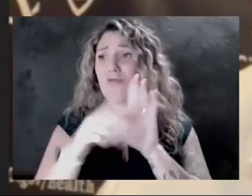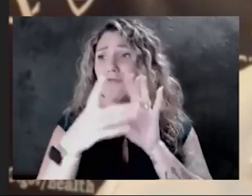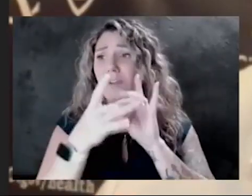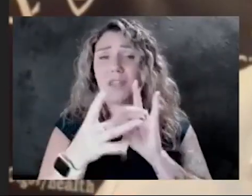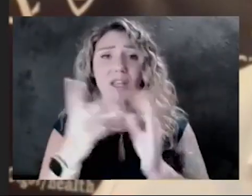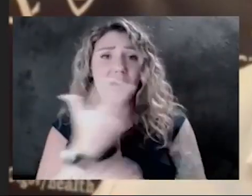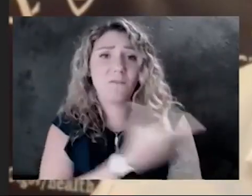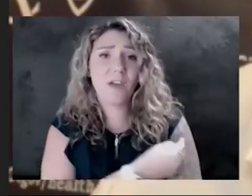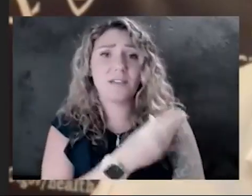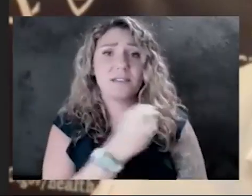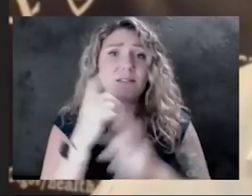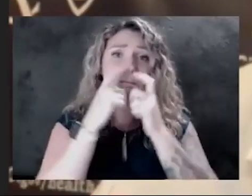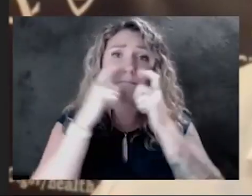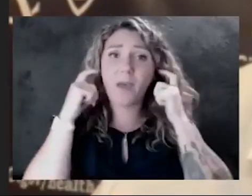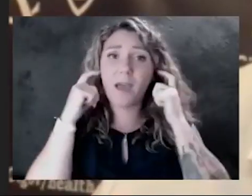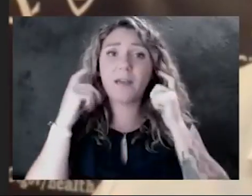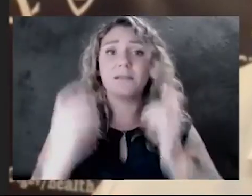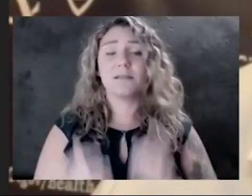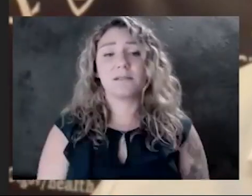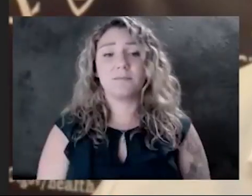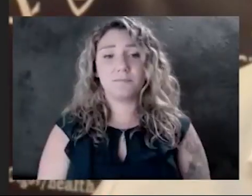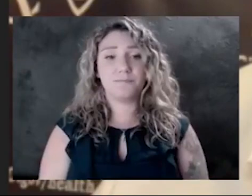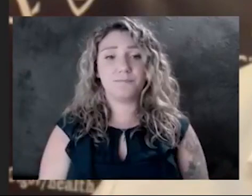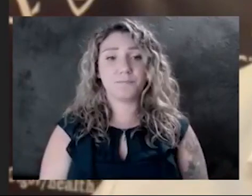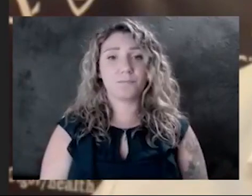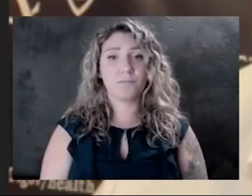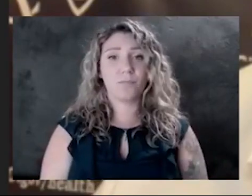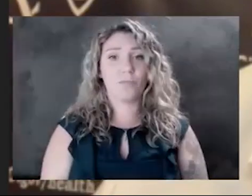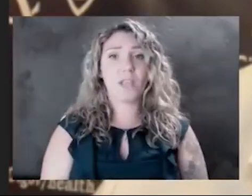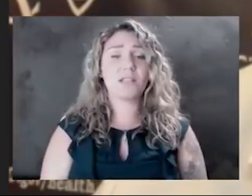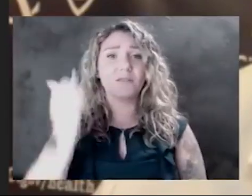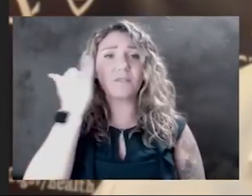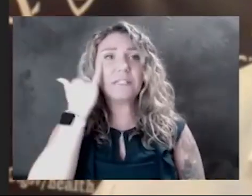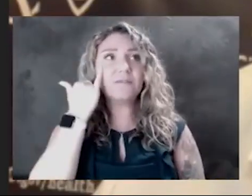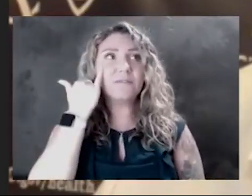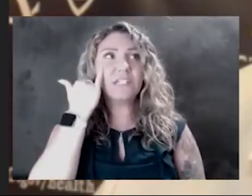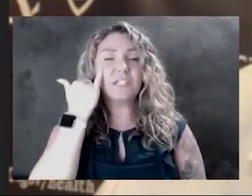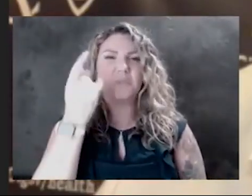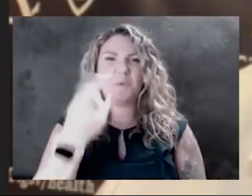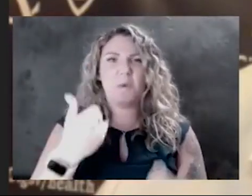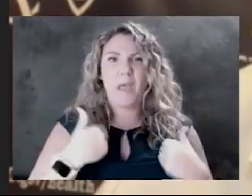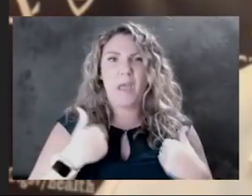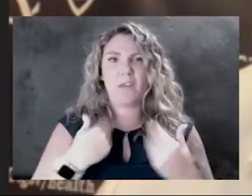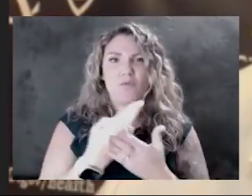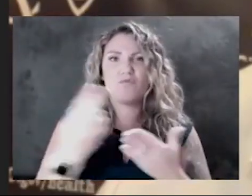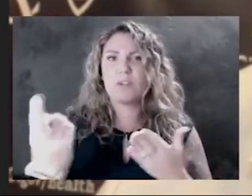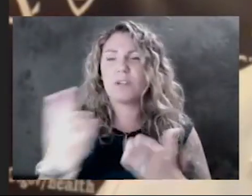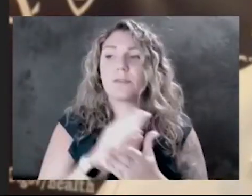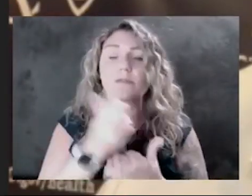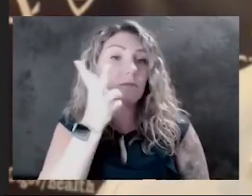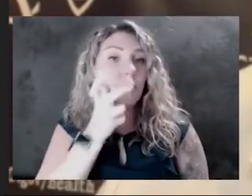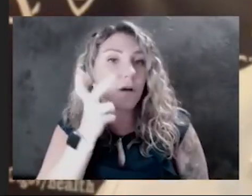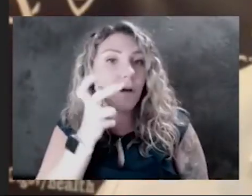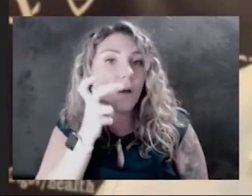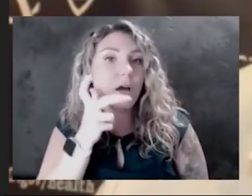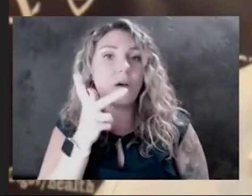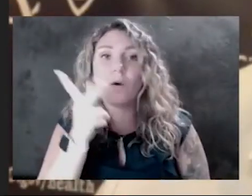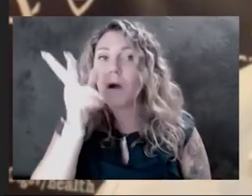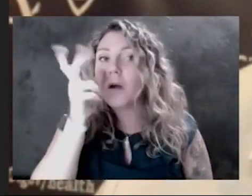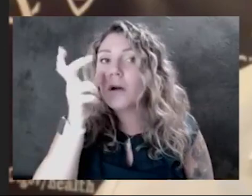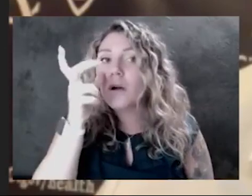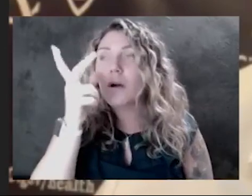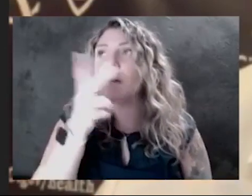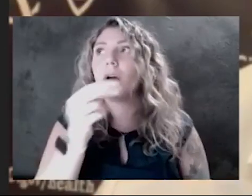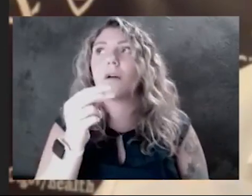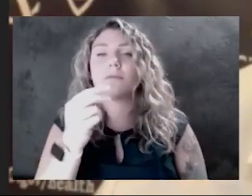masks. And so if you're listening to a source that is saying some of these things, then